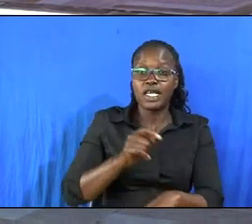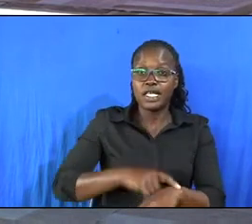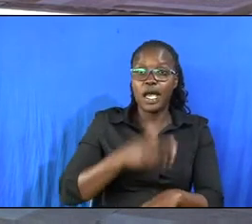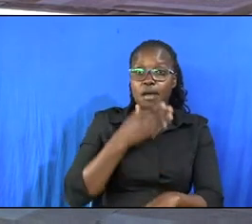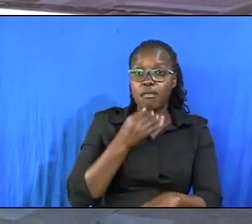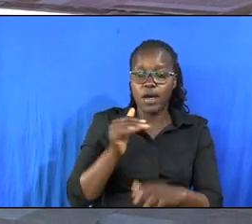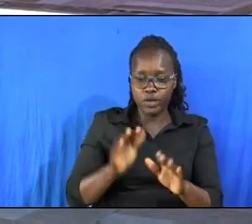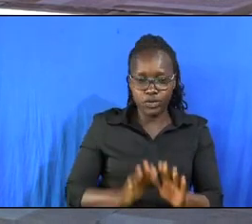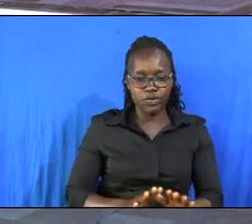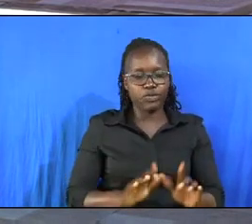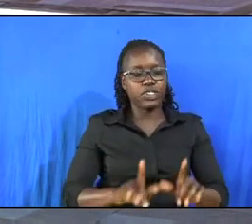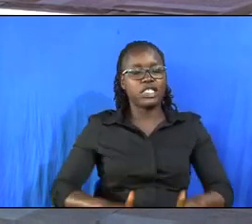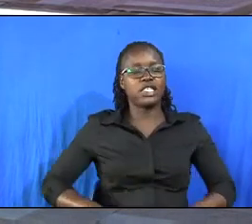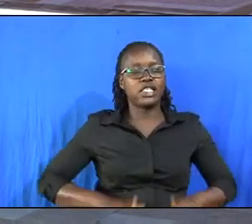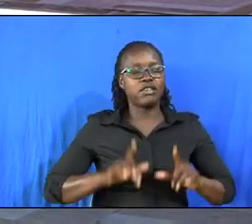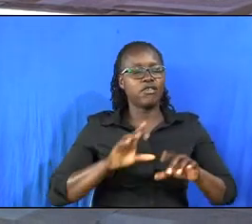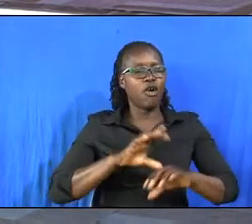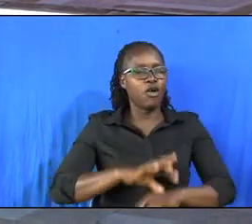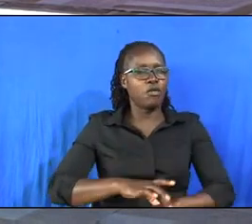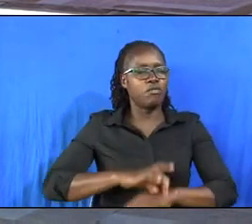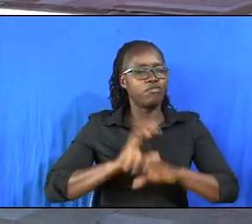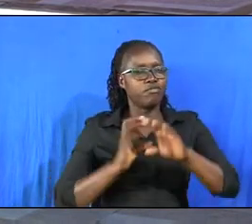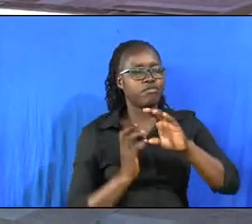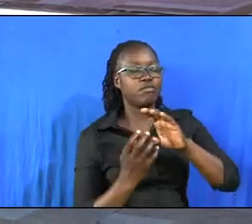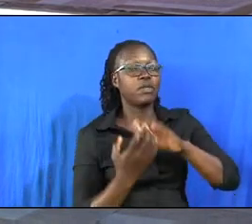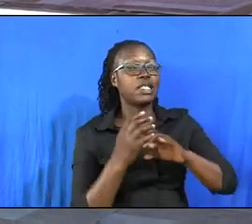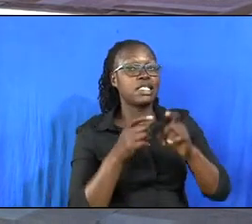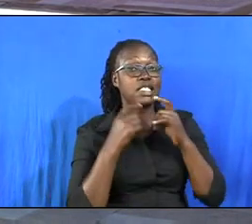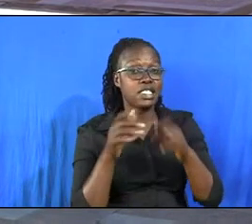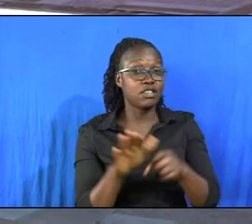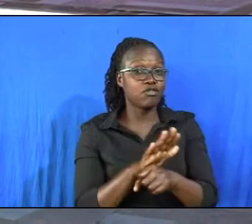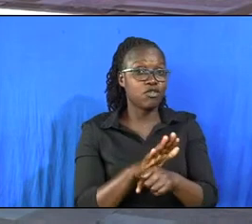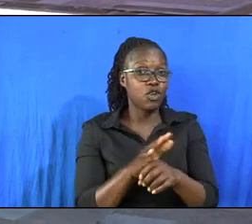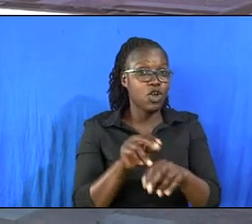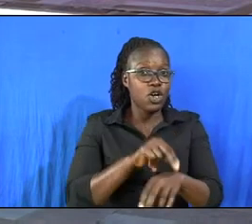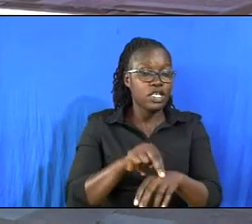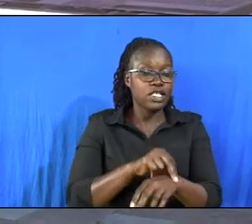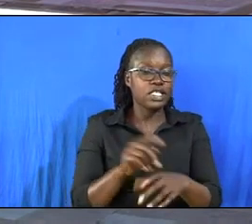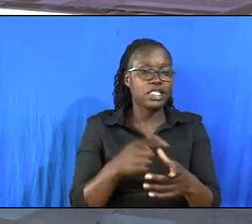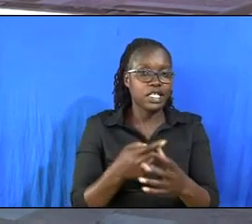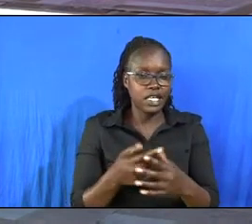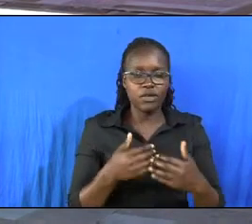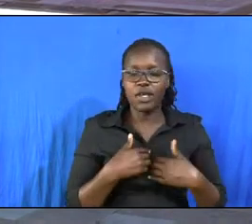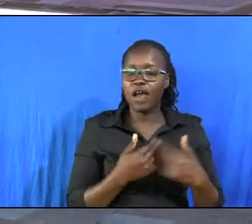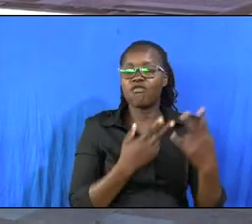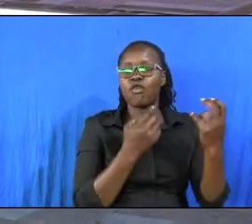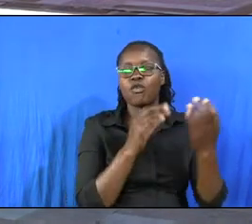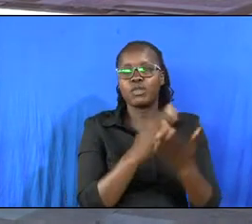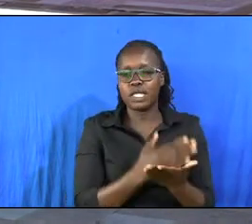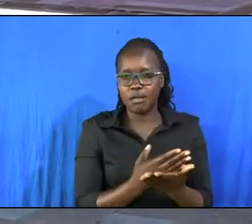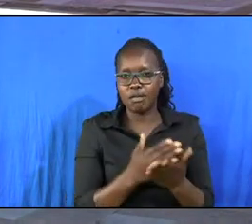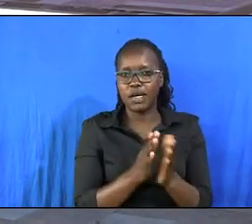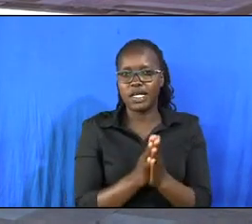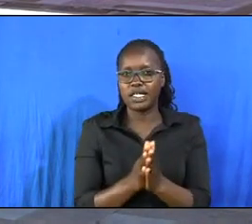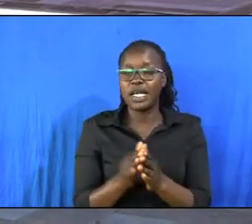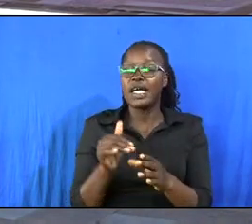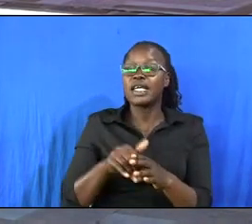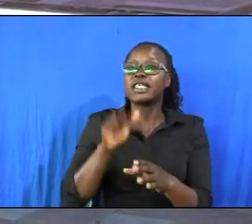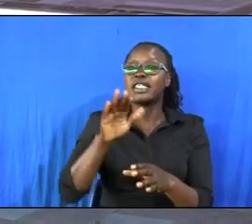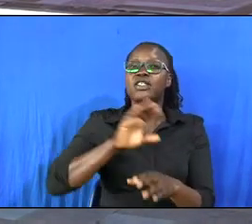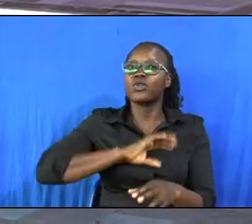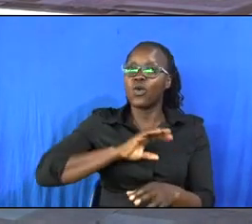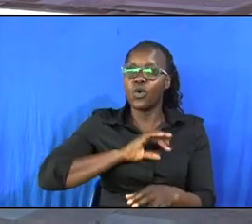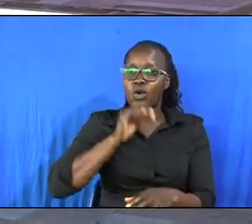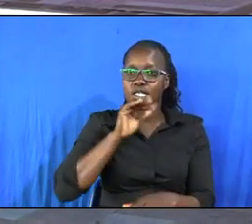man would live on this planet in this sinful nature then we would have some kind of hope in his